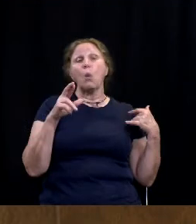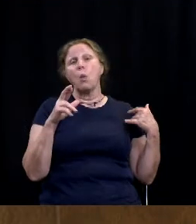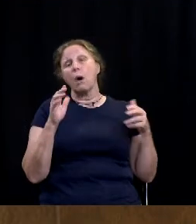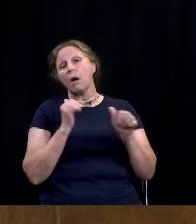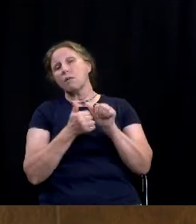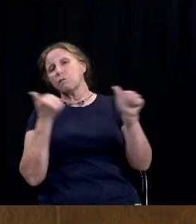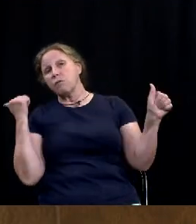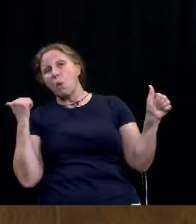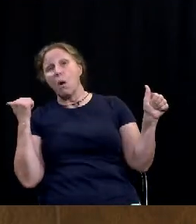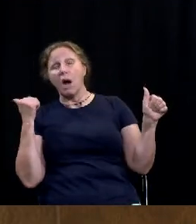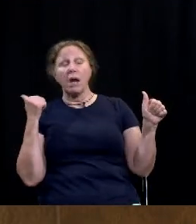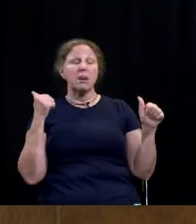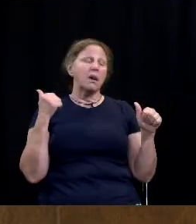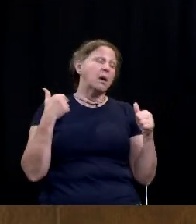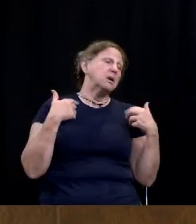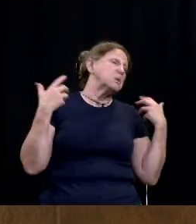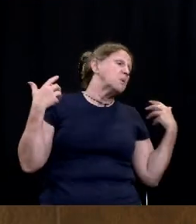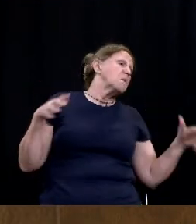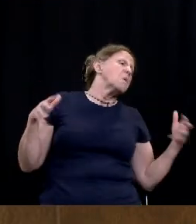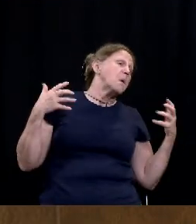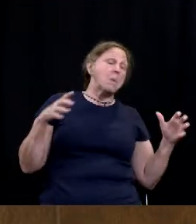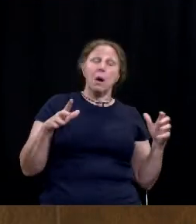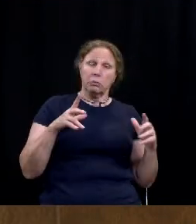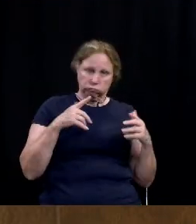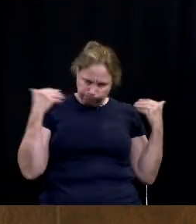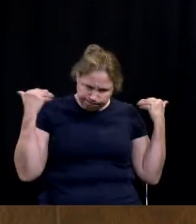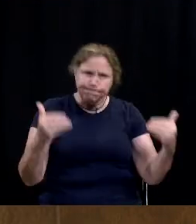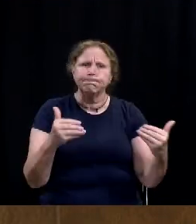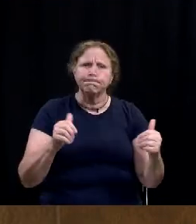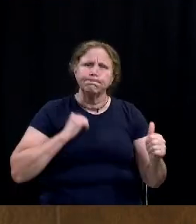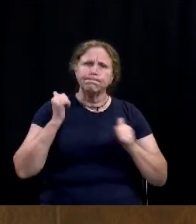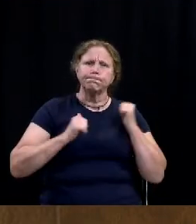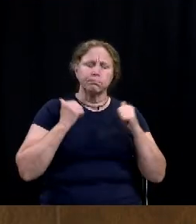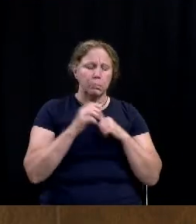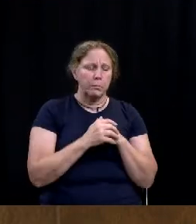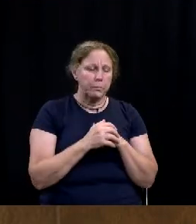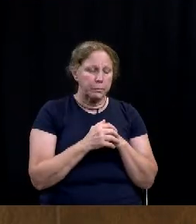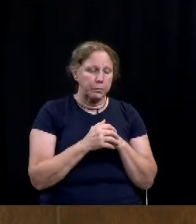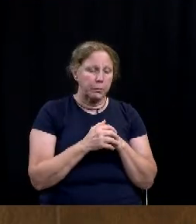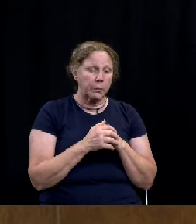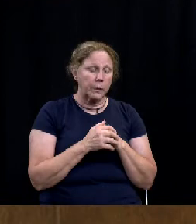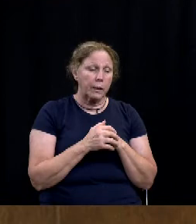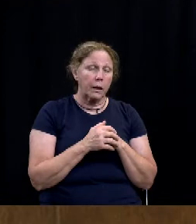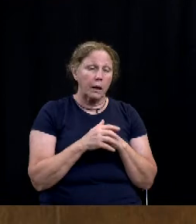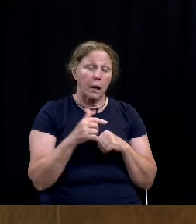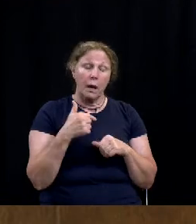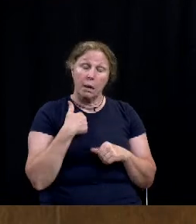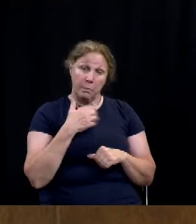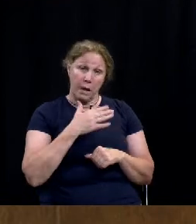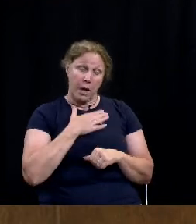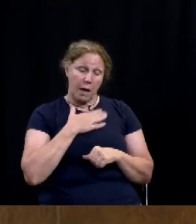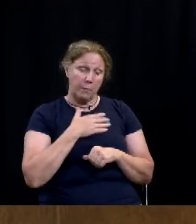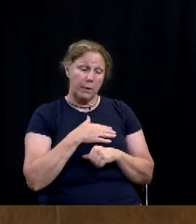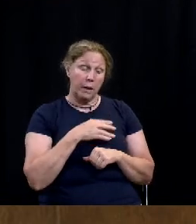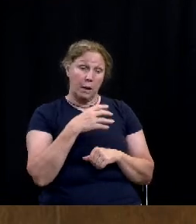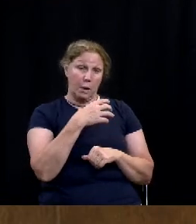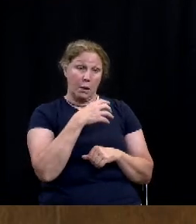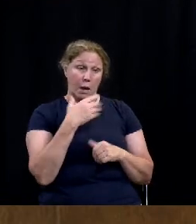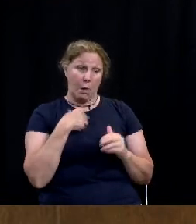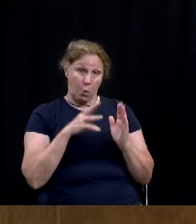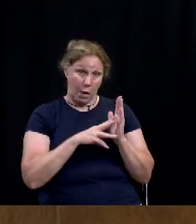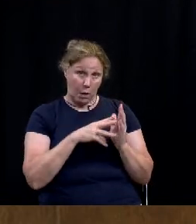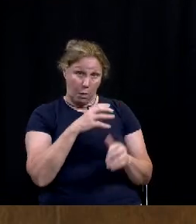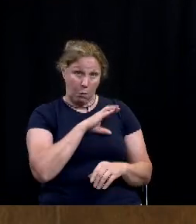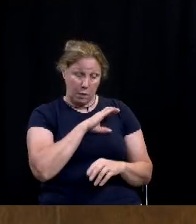from these difficult issues i'm very grateful that waco pd is taking a